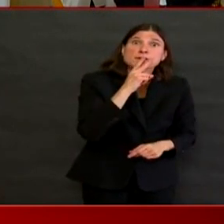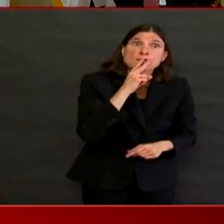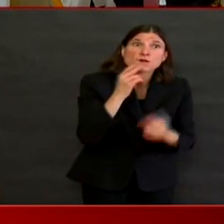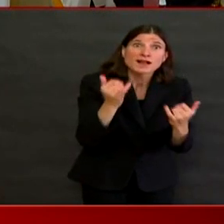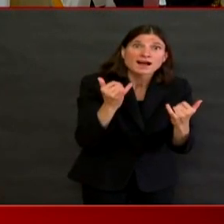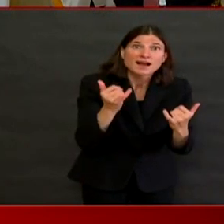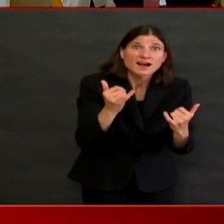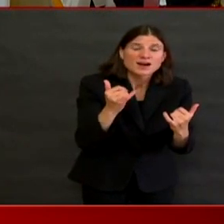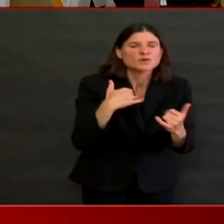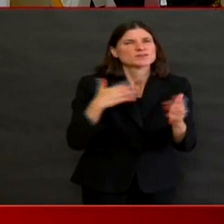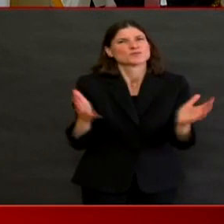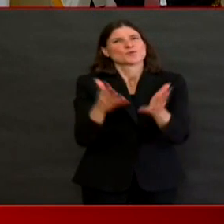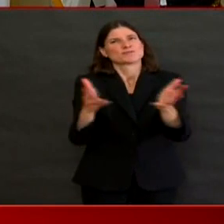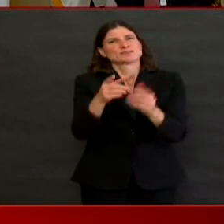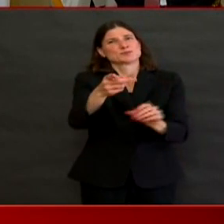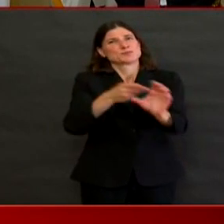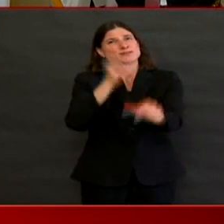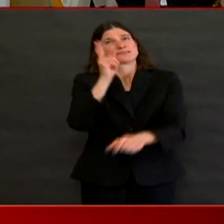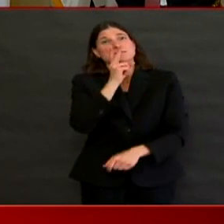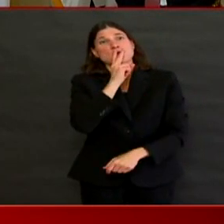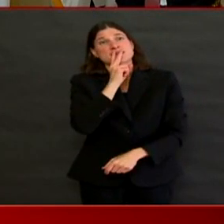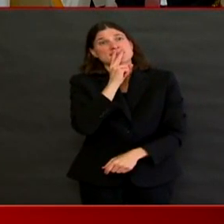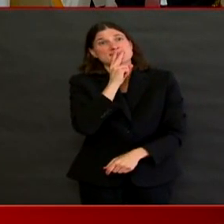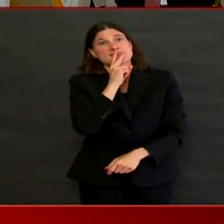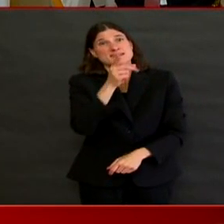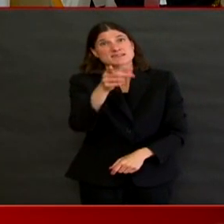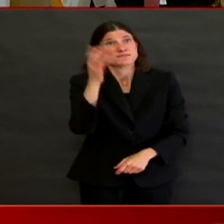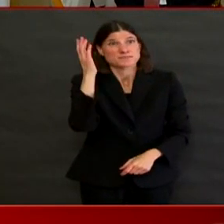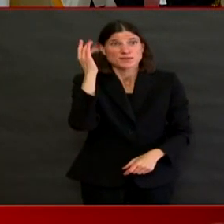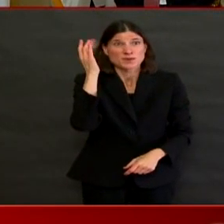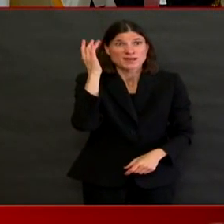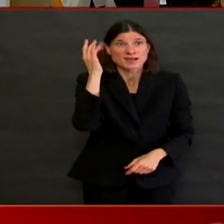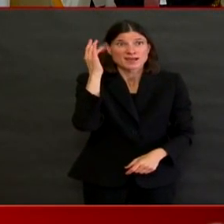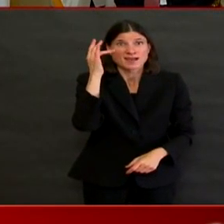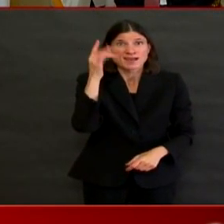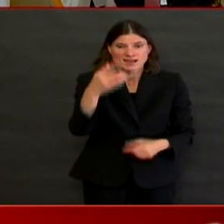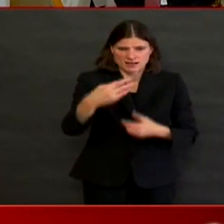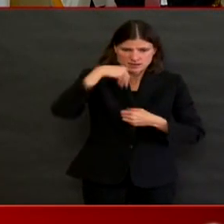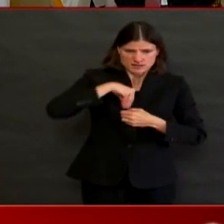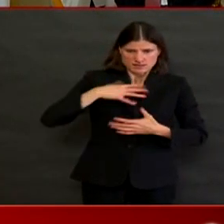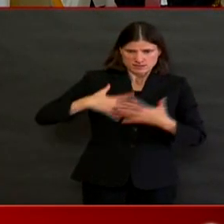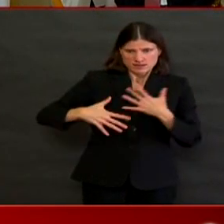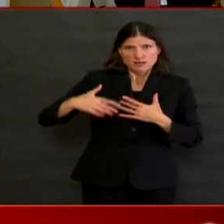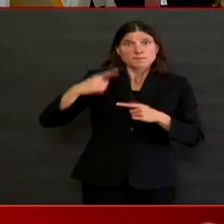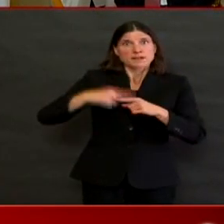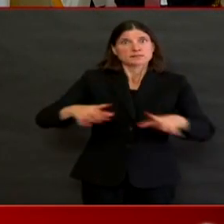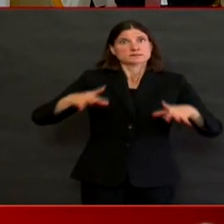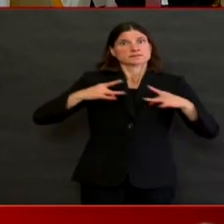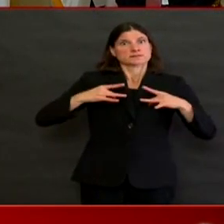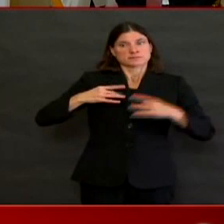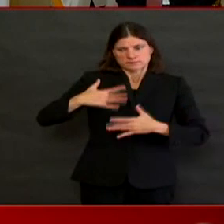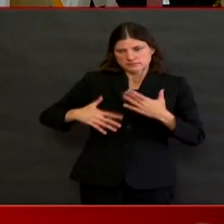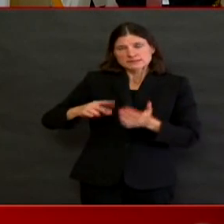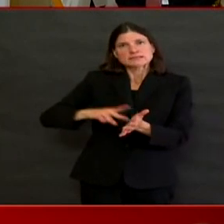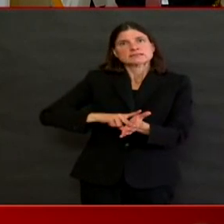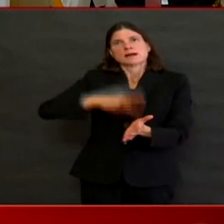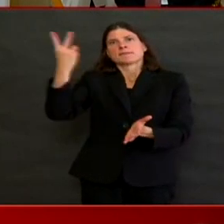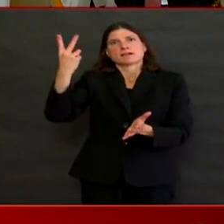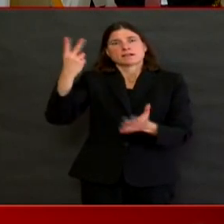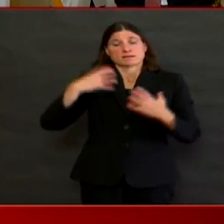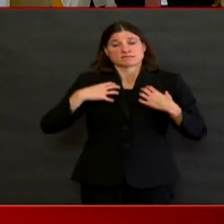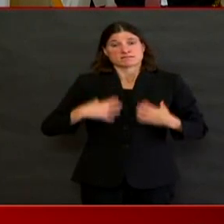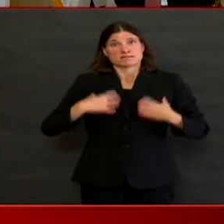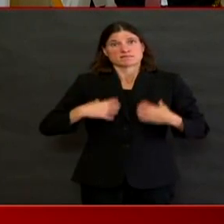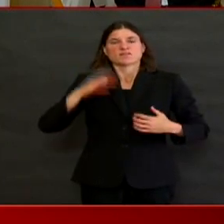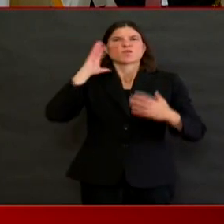-800-QUIT-NOW to receive the services, uh, for doing that. And then it's also helpful to know for people who are